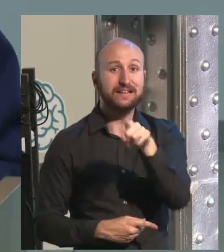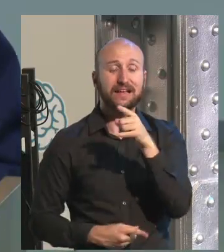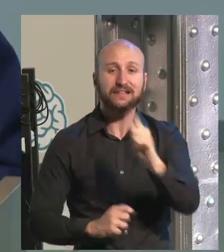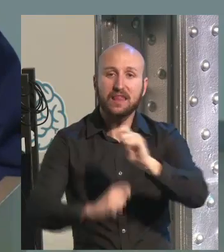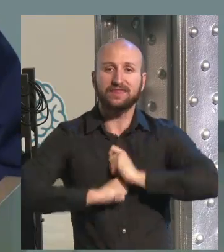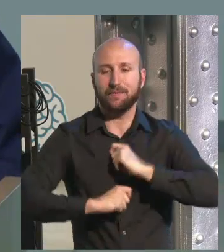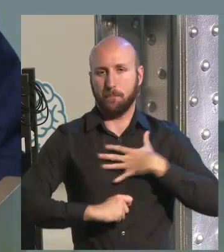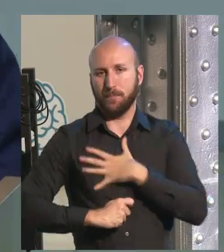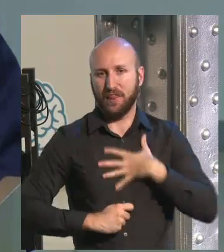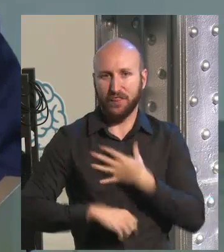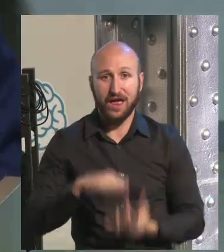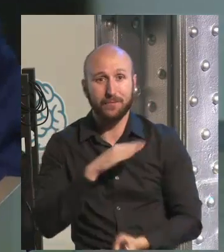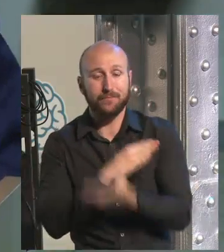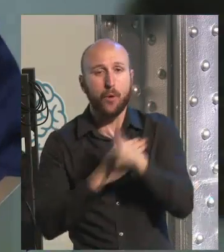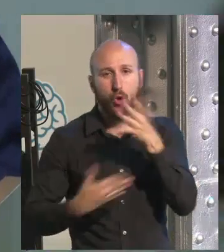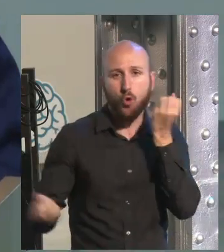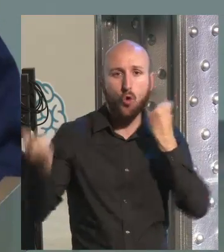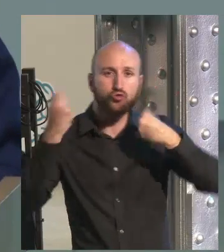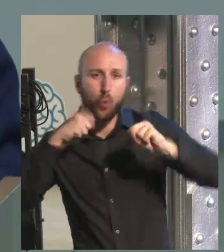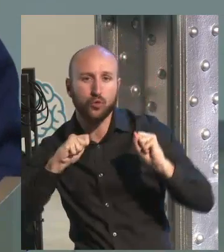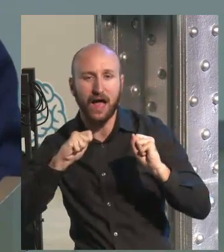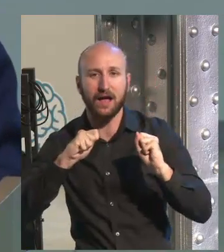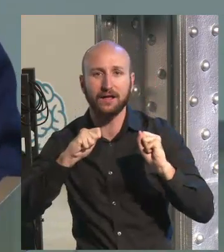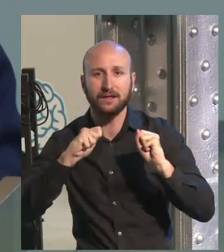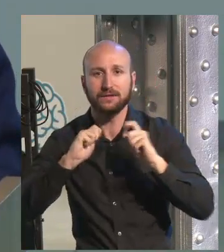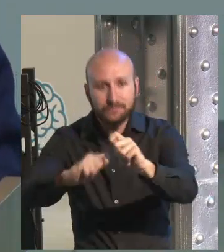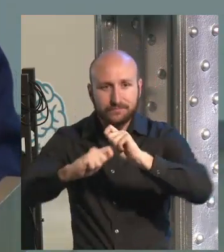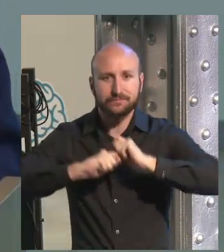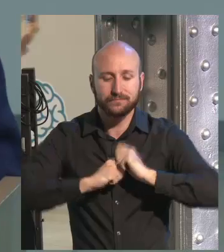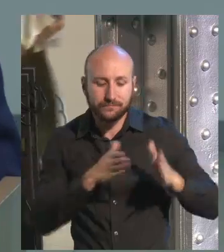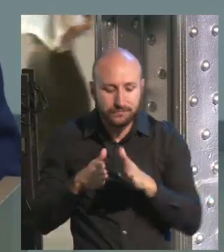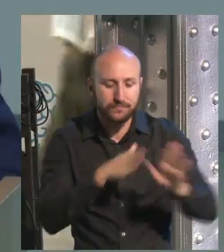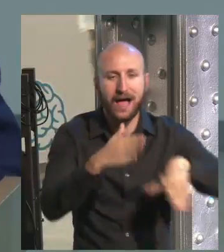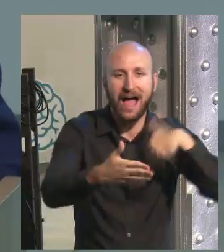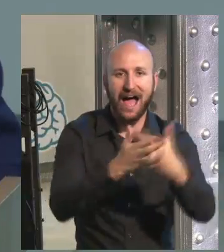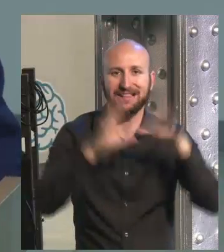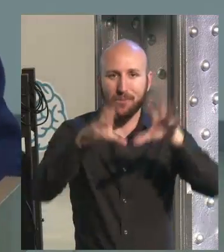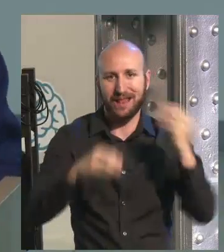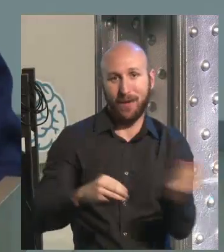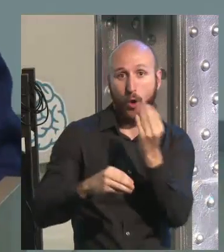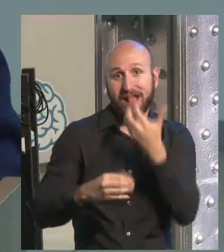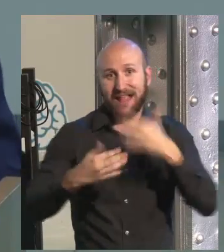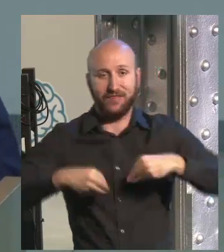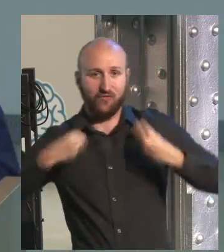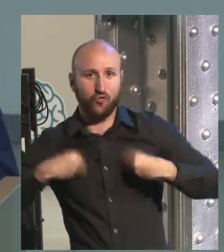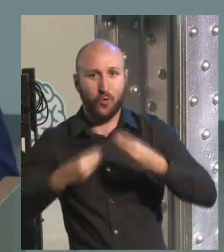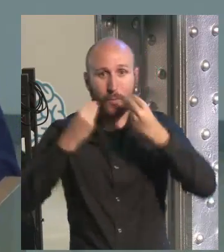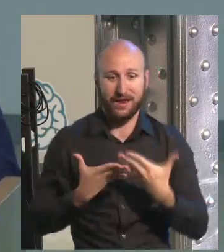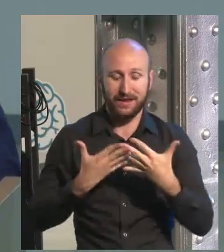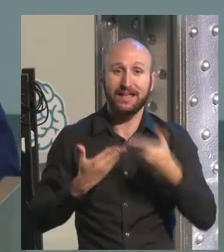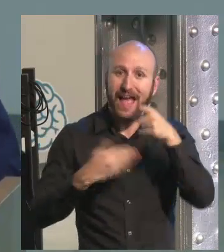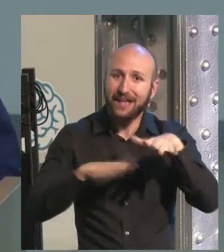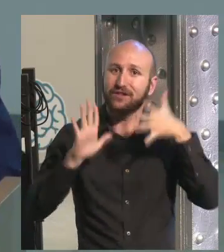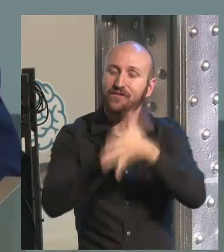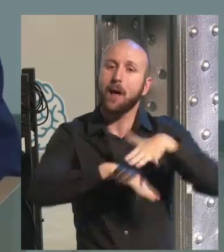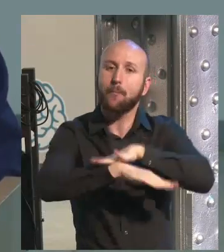pain. What we want to remember is pleasure. What we want to remember is joy. What we